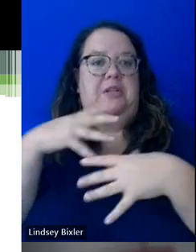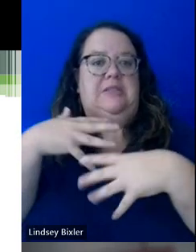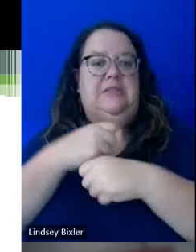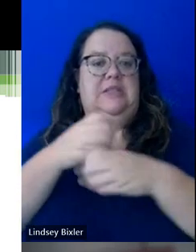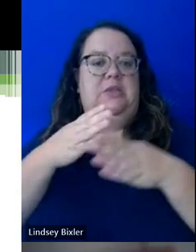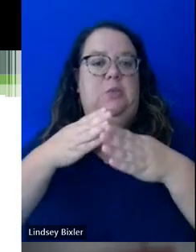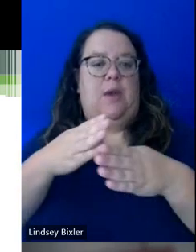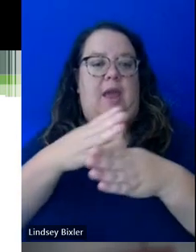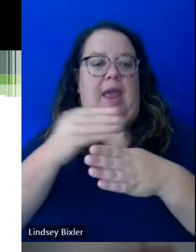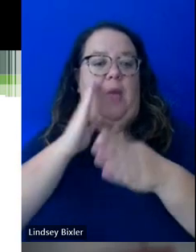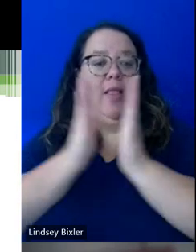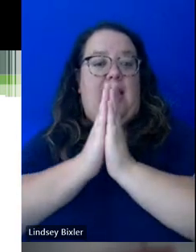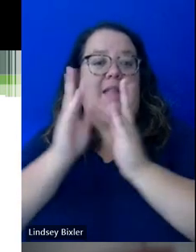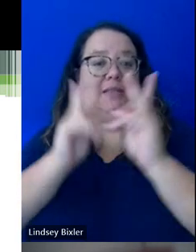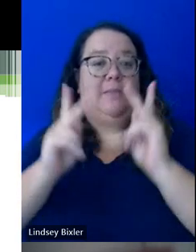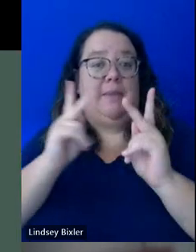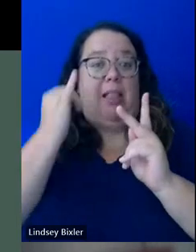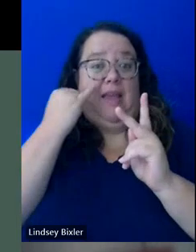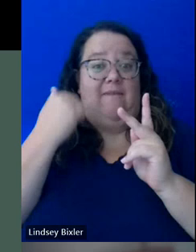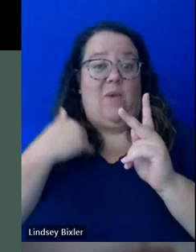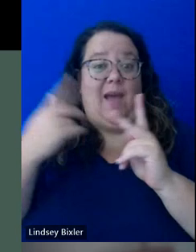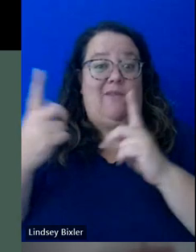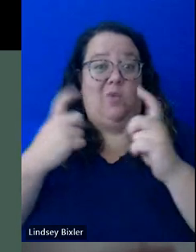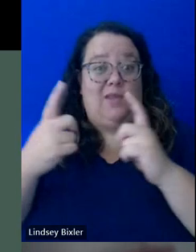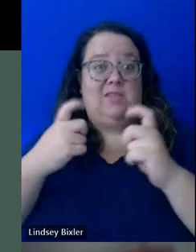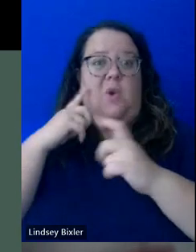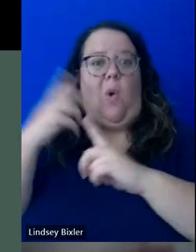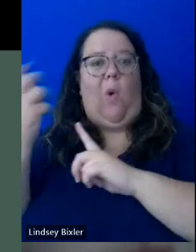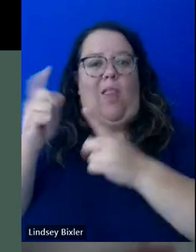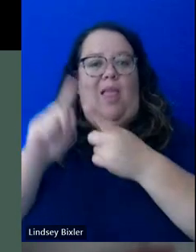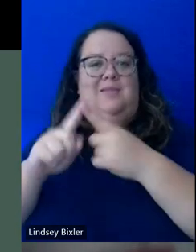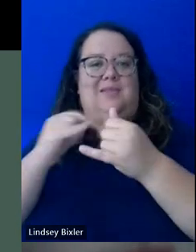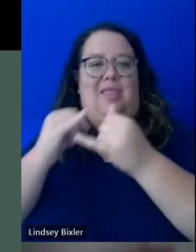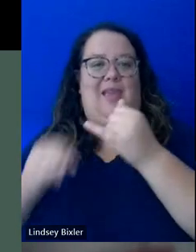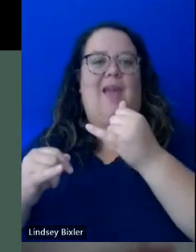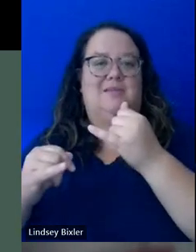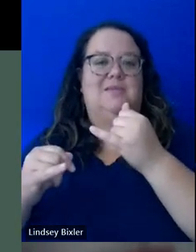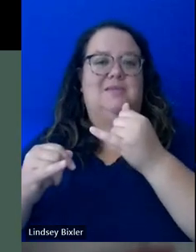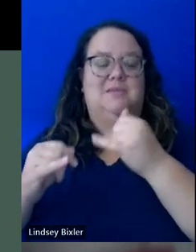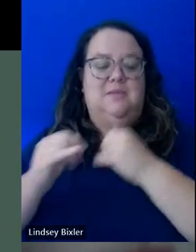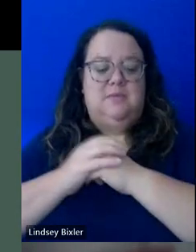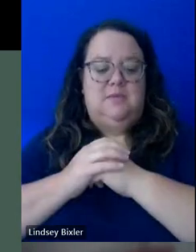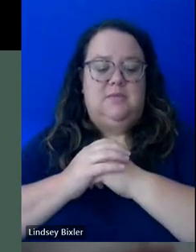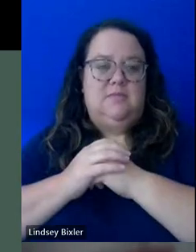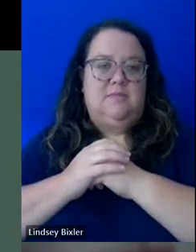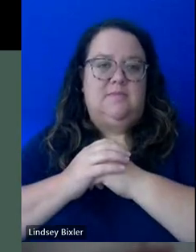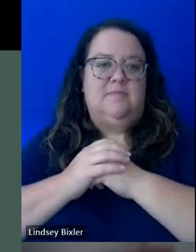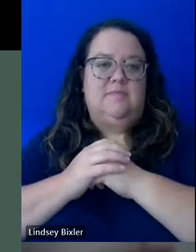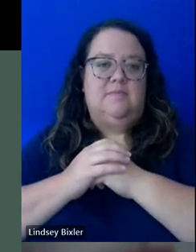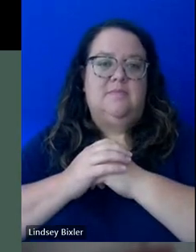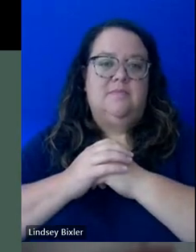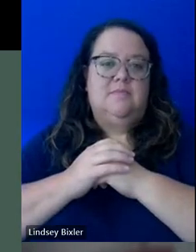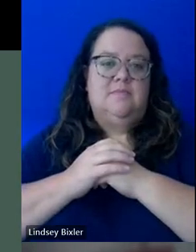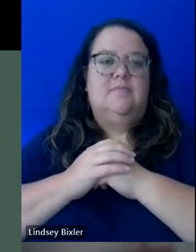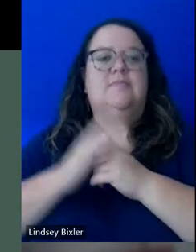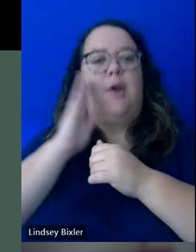And we're going to ask that people, if you have questions, that we put them at the end. And so that we can sort